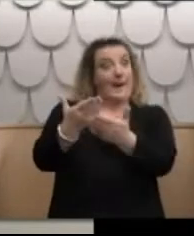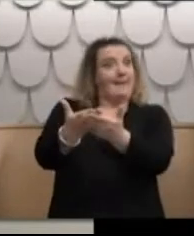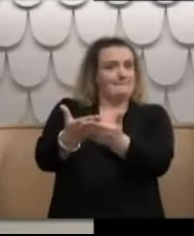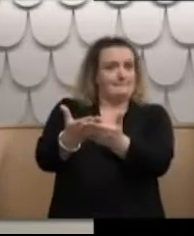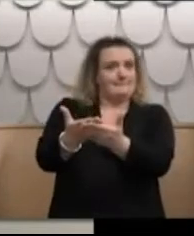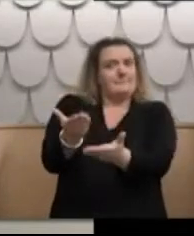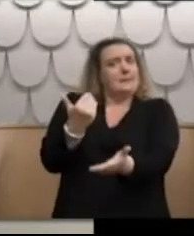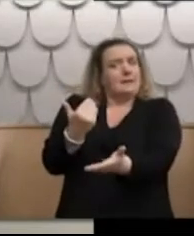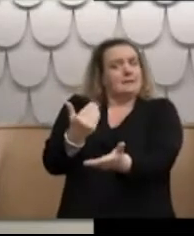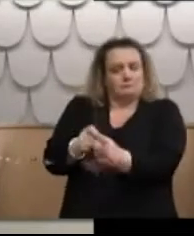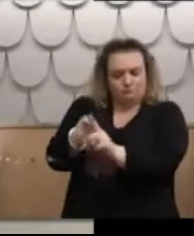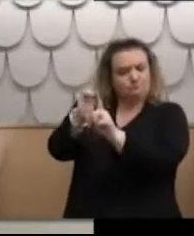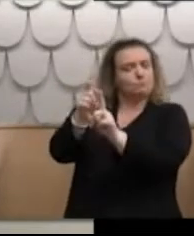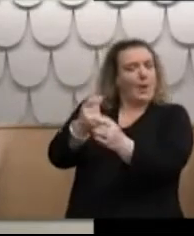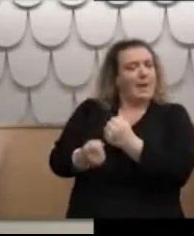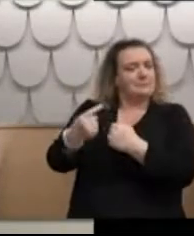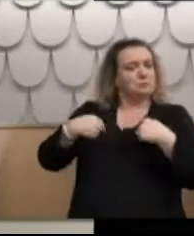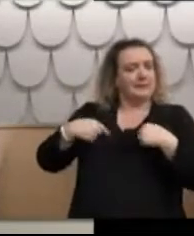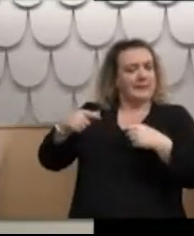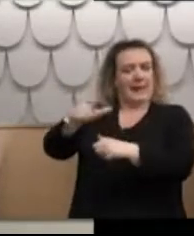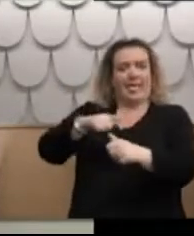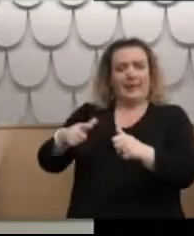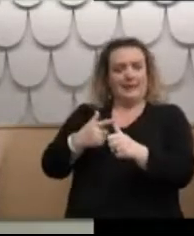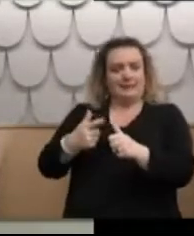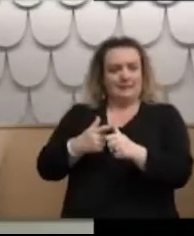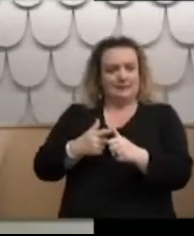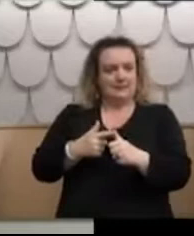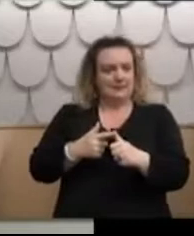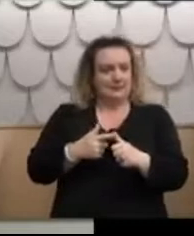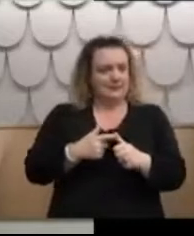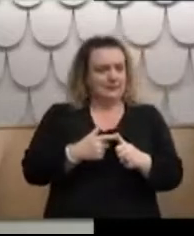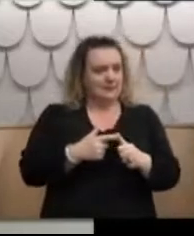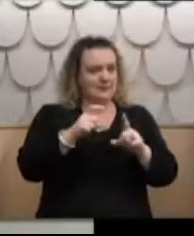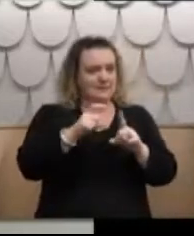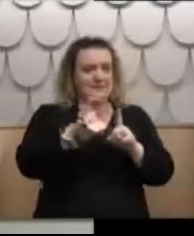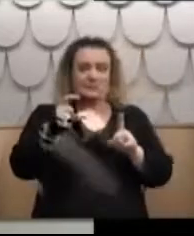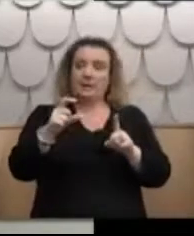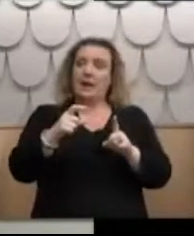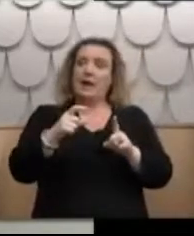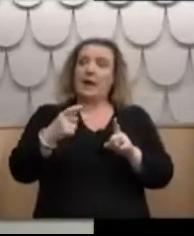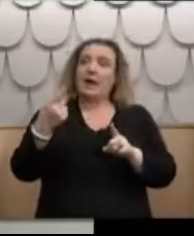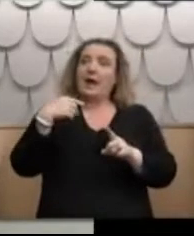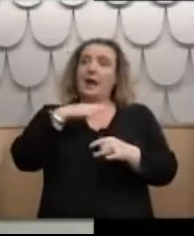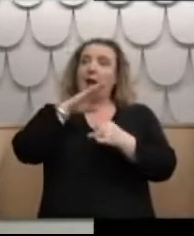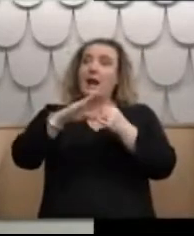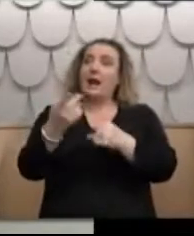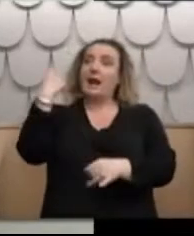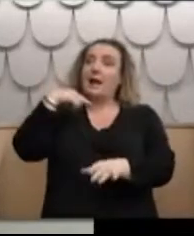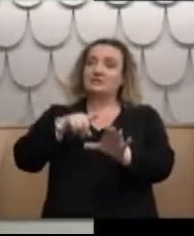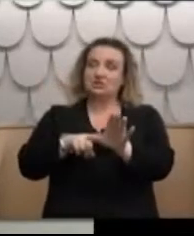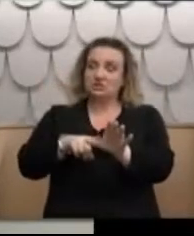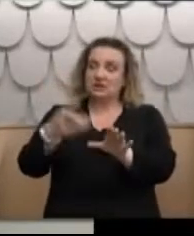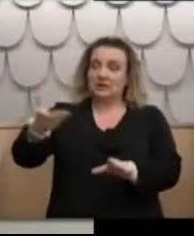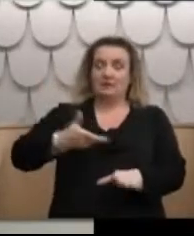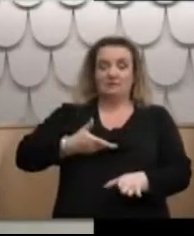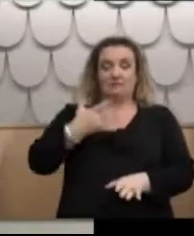what had happened to me with Lake Ellets. In December of last year, I was offered $59,000 from the government